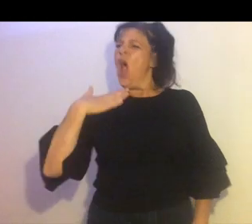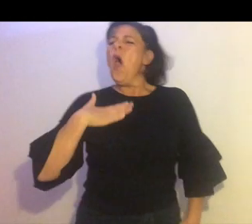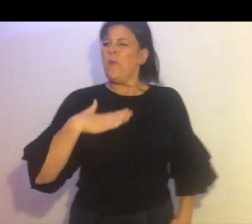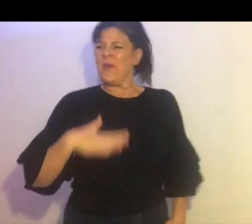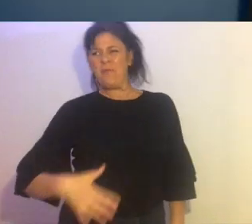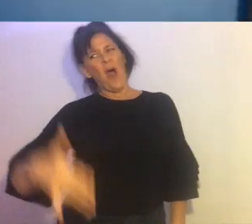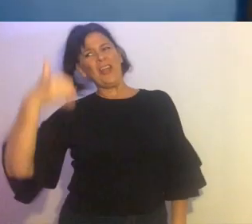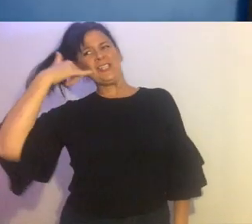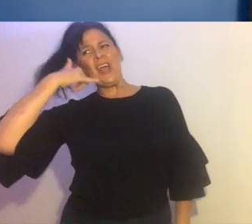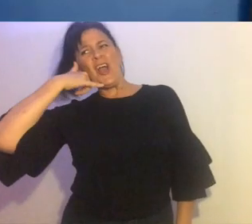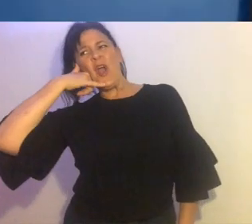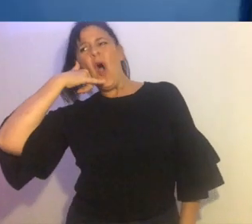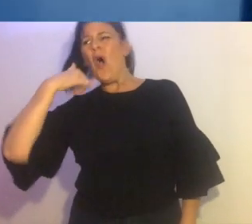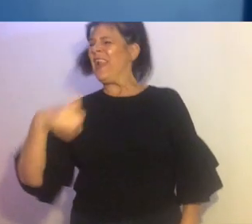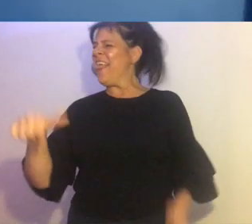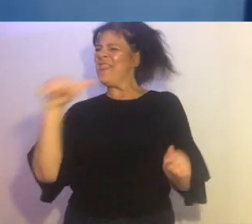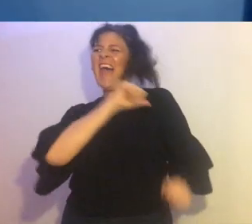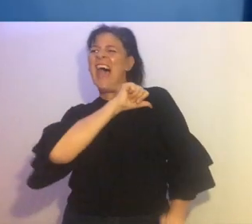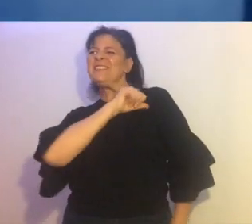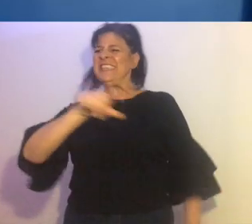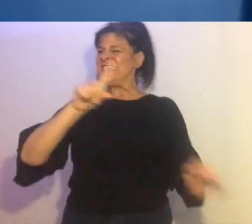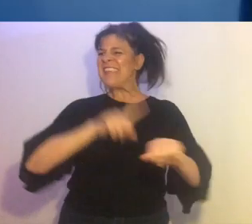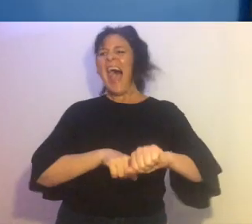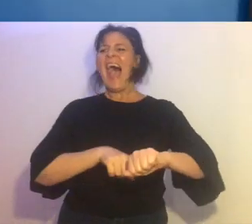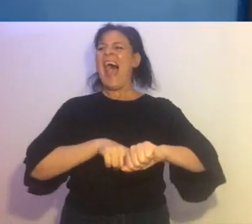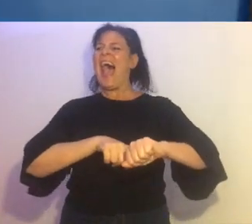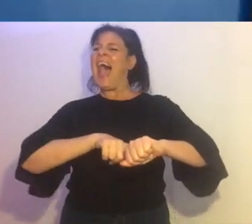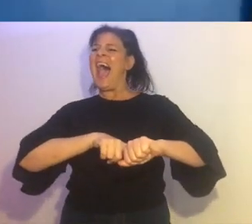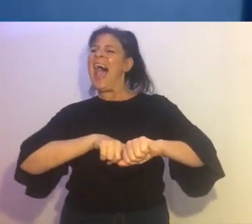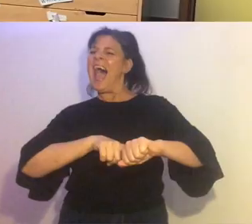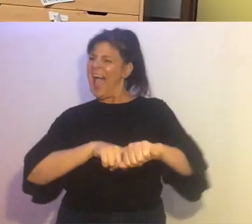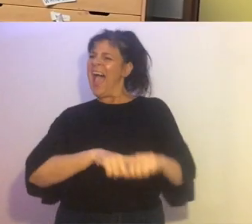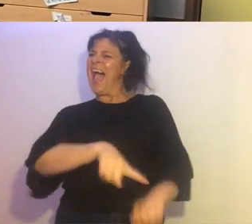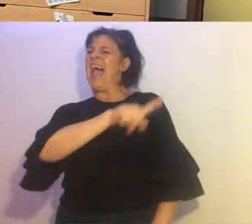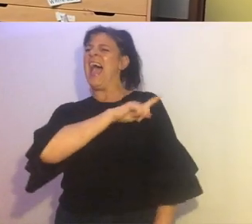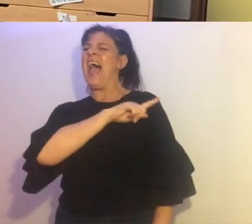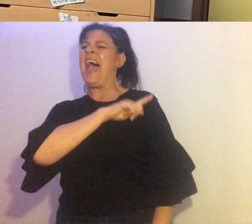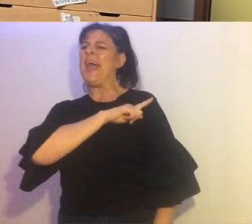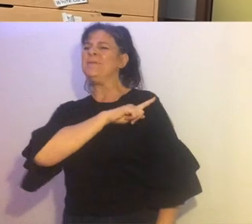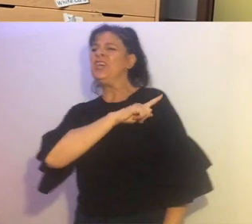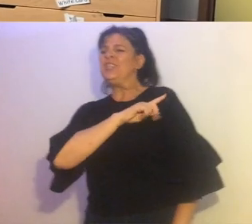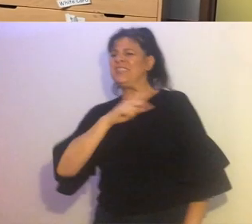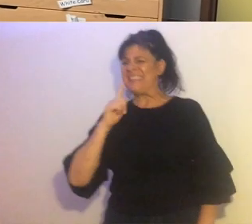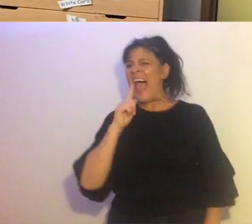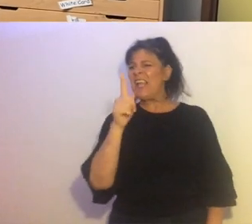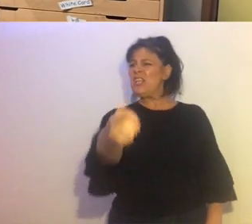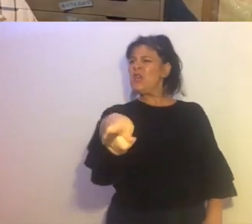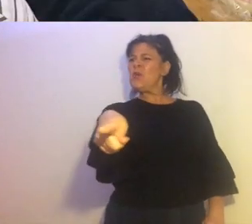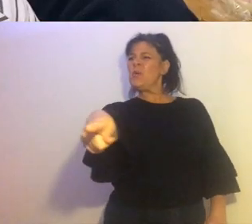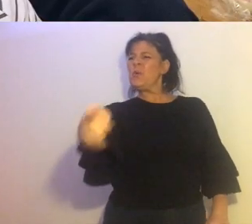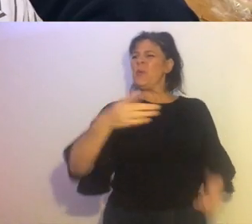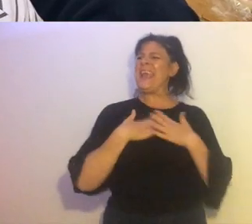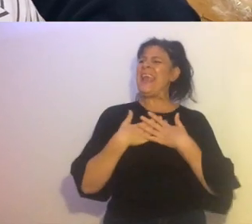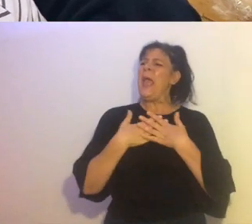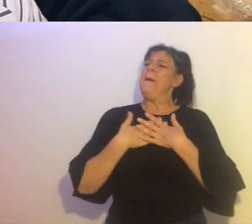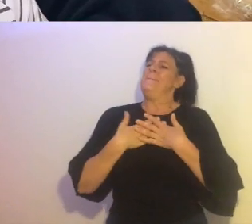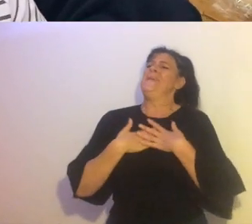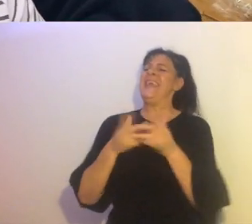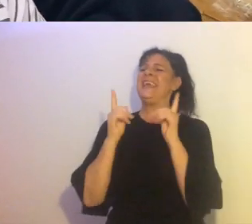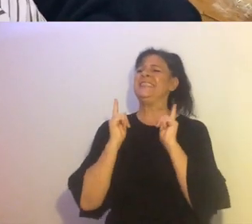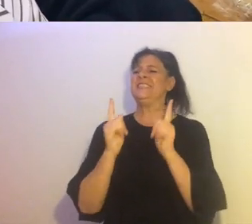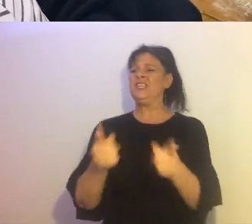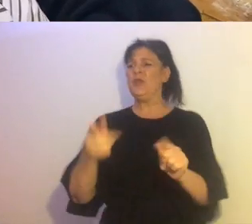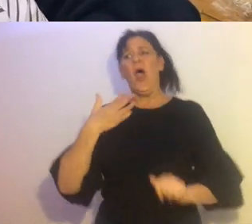We want to call a thousand times To tell you we